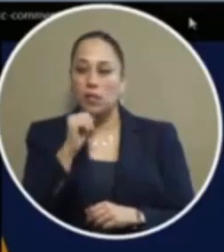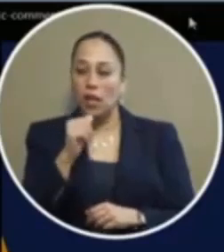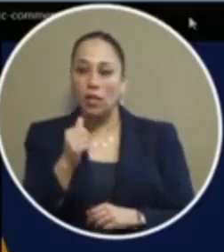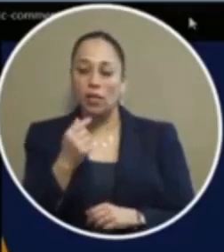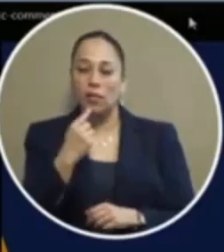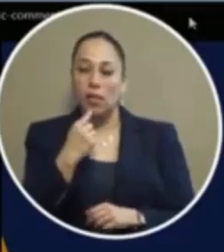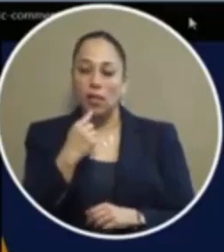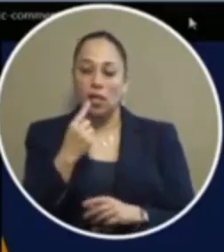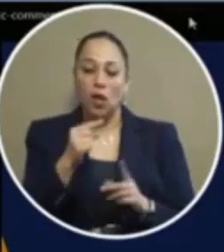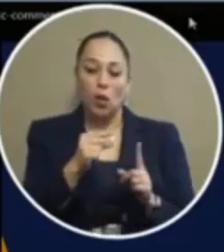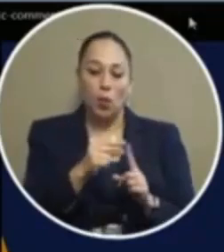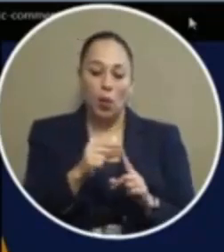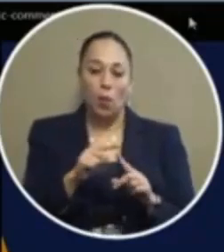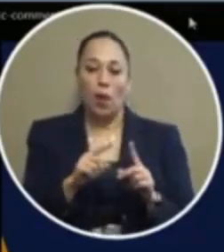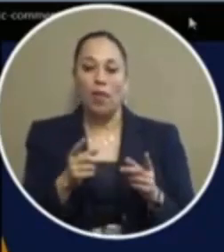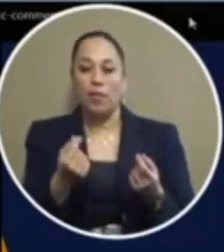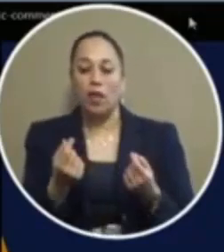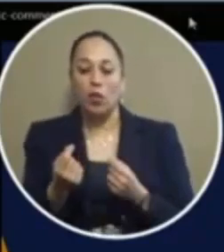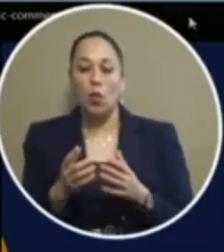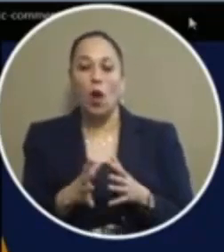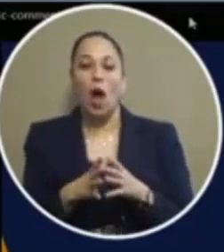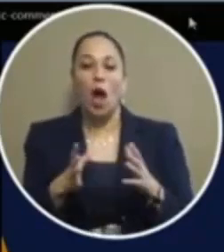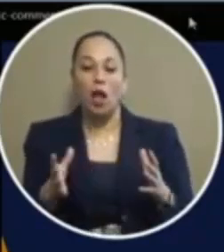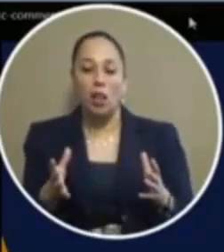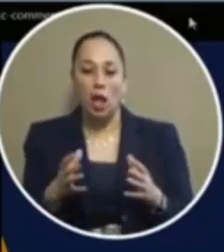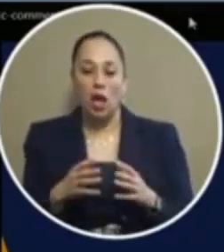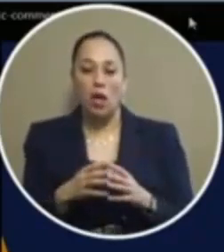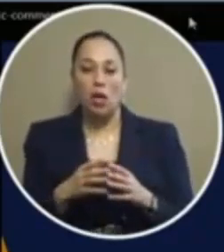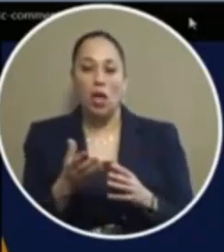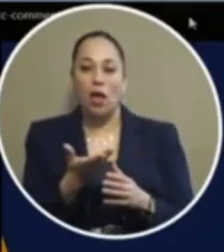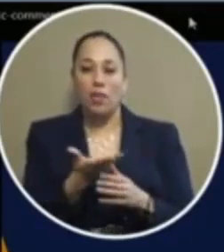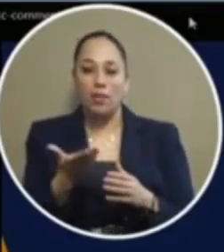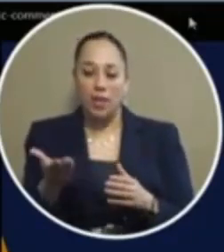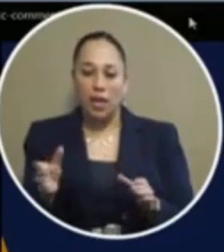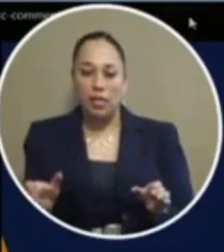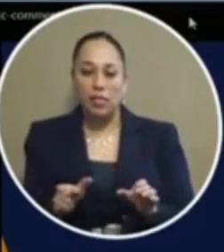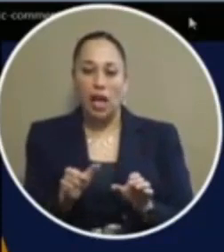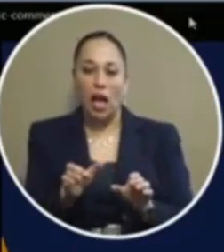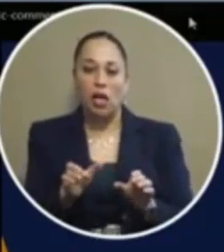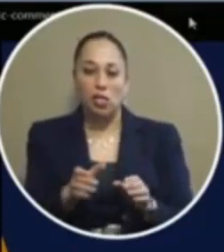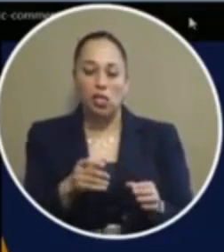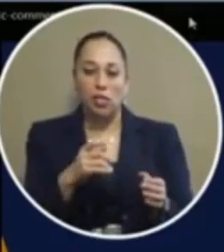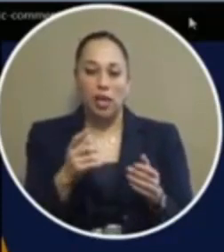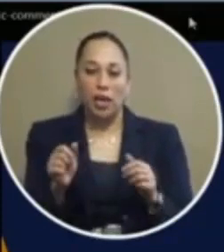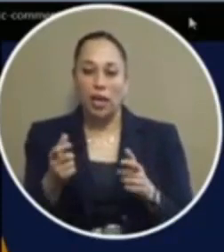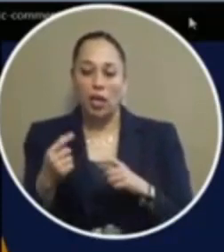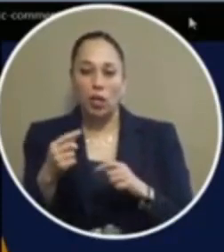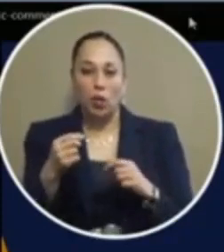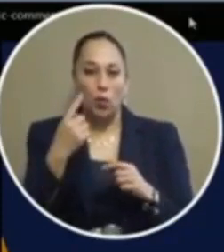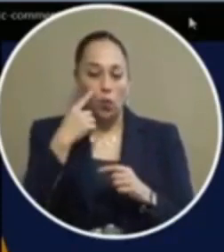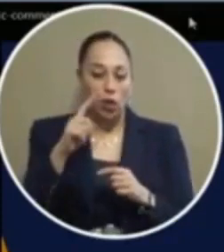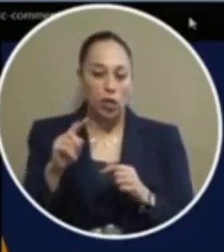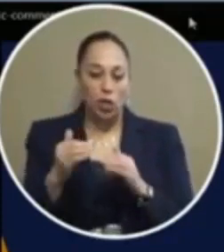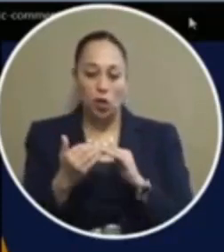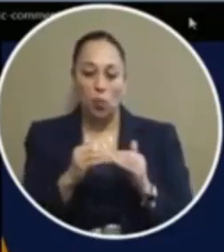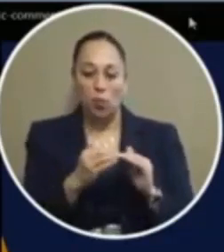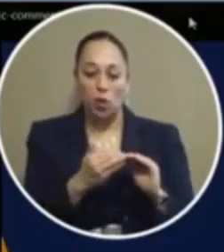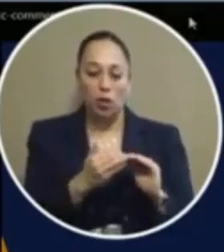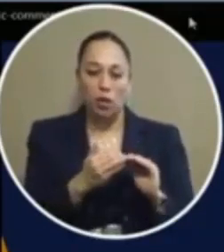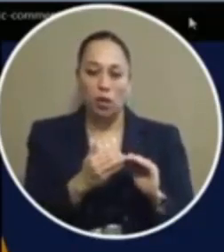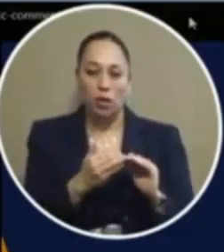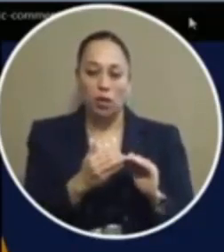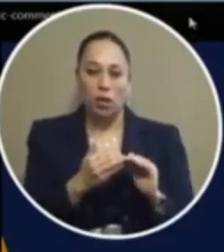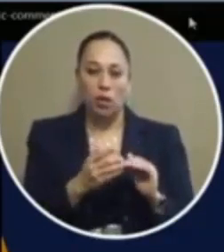paperwork they do i mean they do a lot of important actions that that they need to support our community so they're always in stress